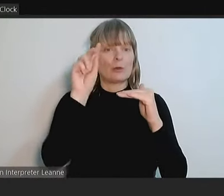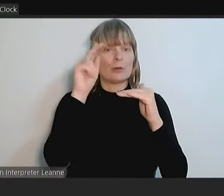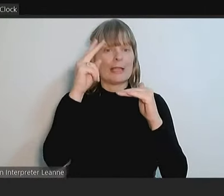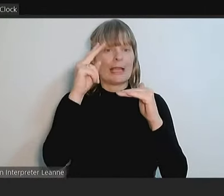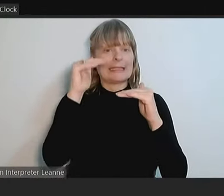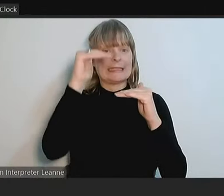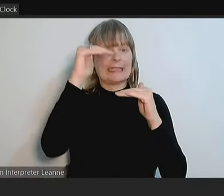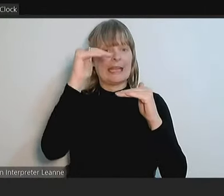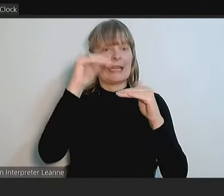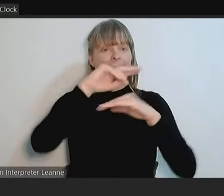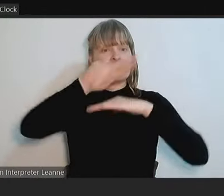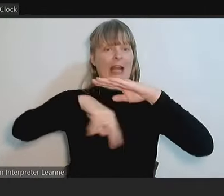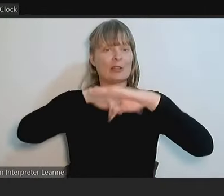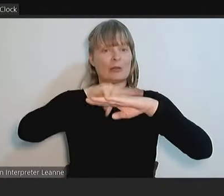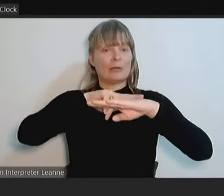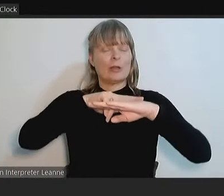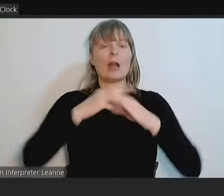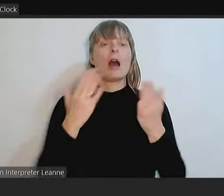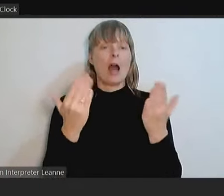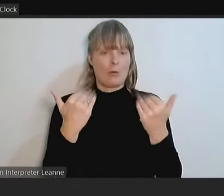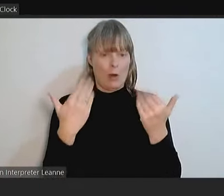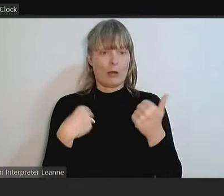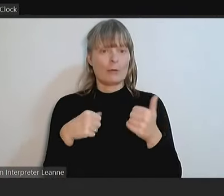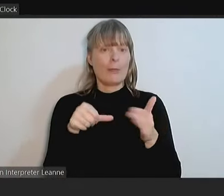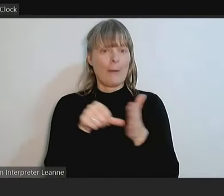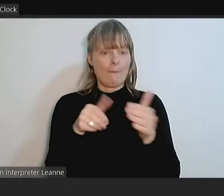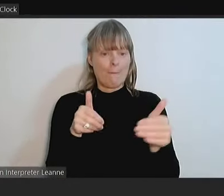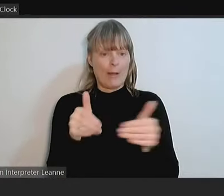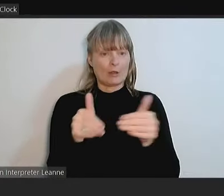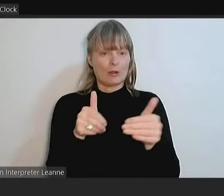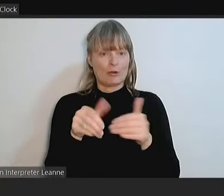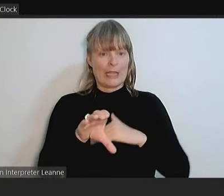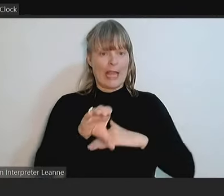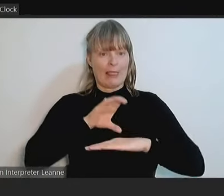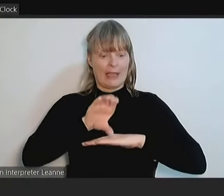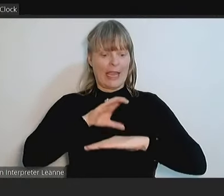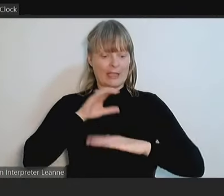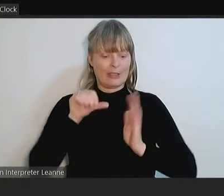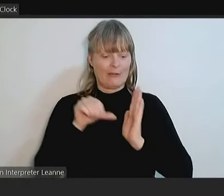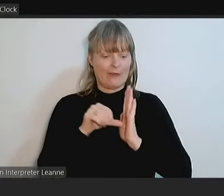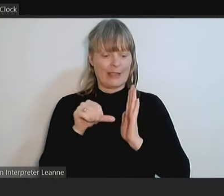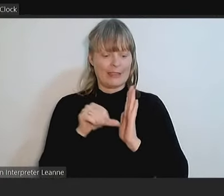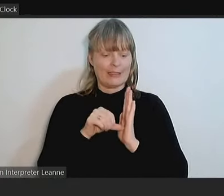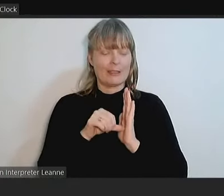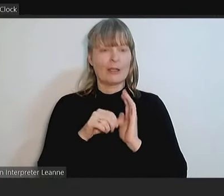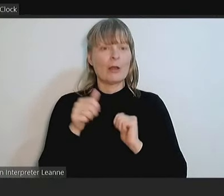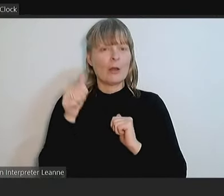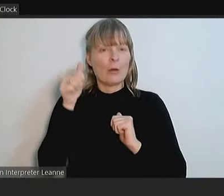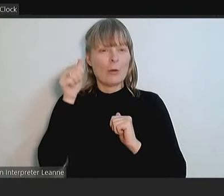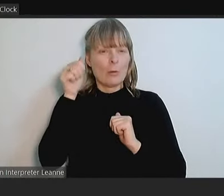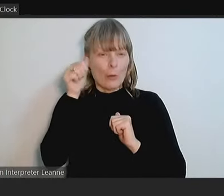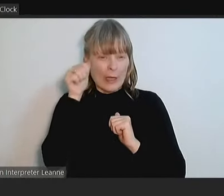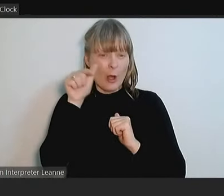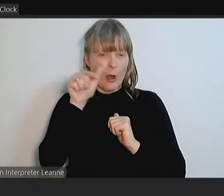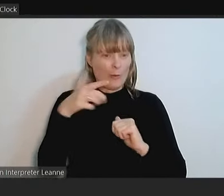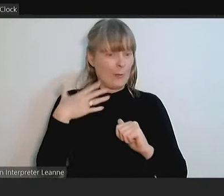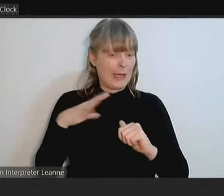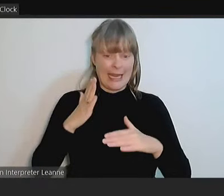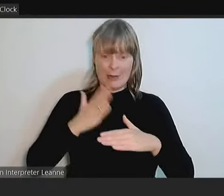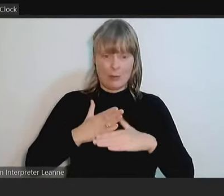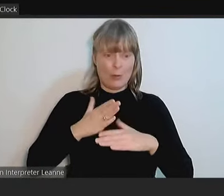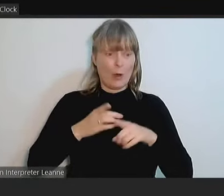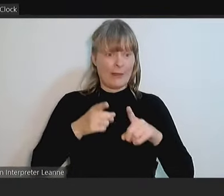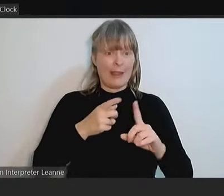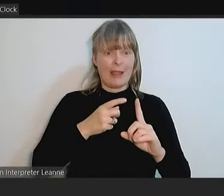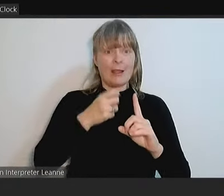budgetary allocations of funds. We know that the works are needed at these sporting grounds including advocacy work with